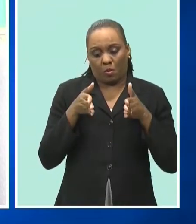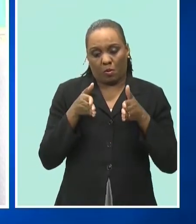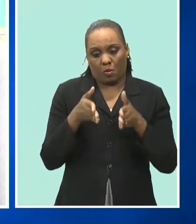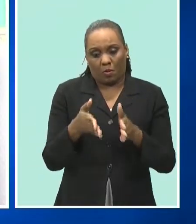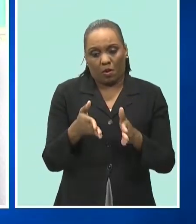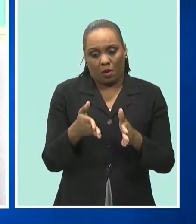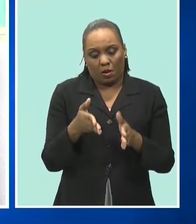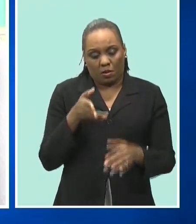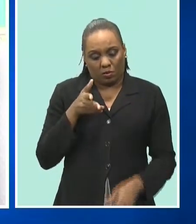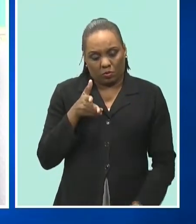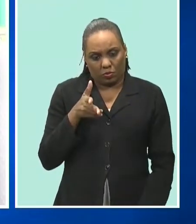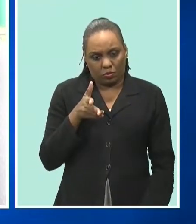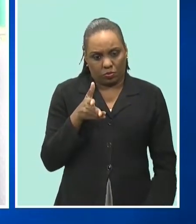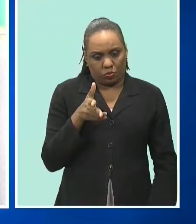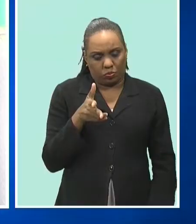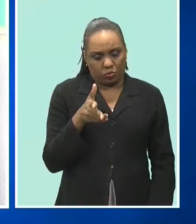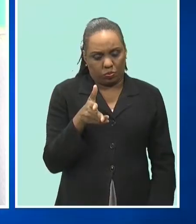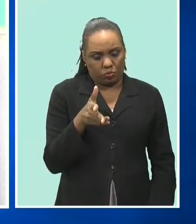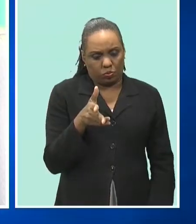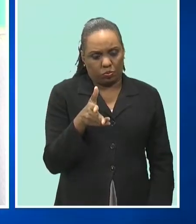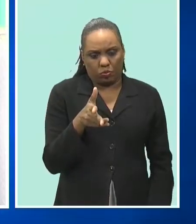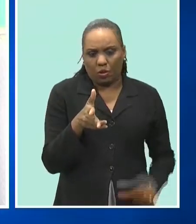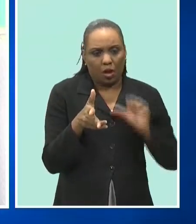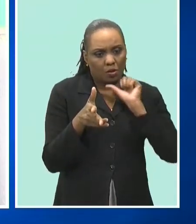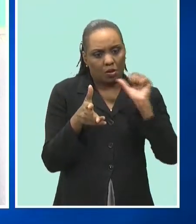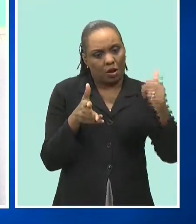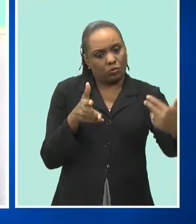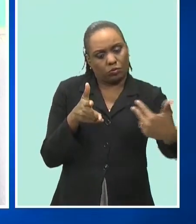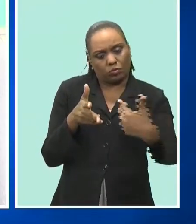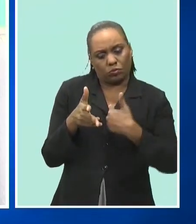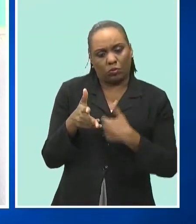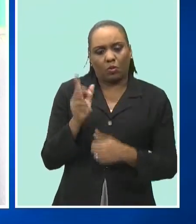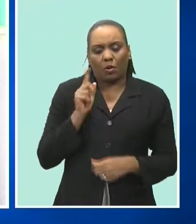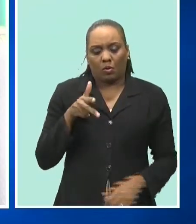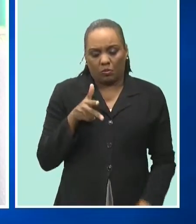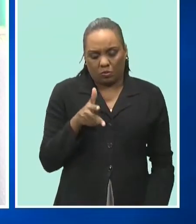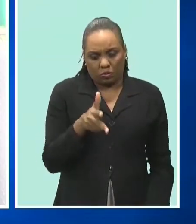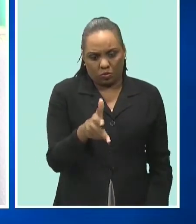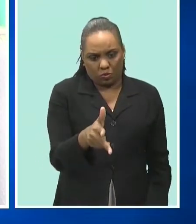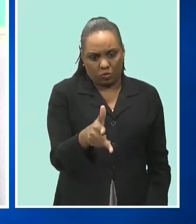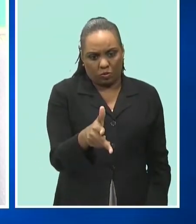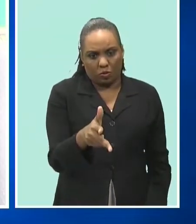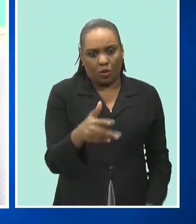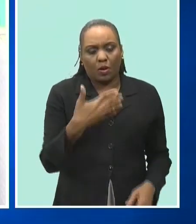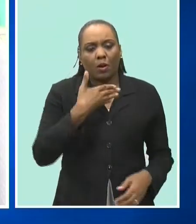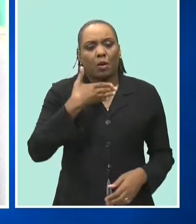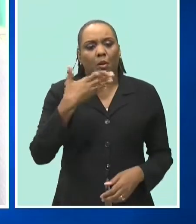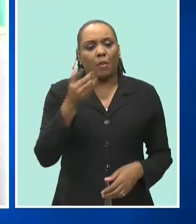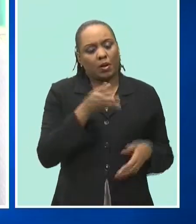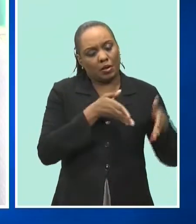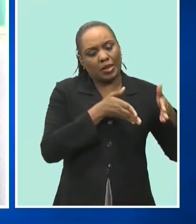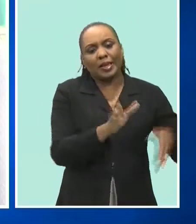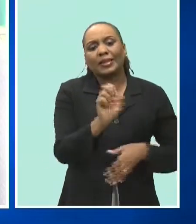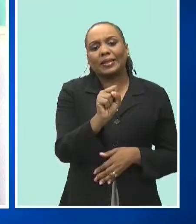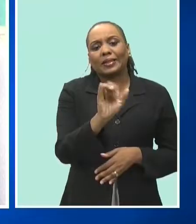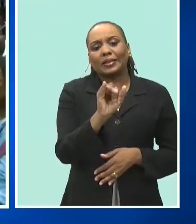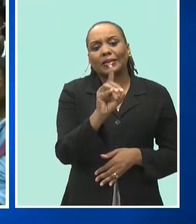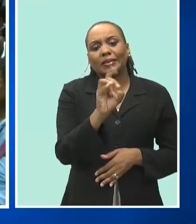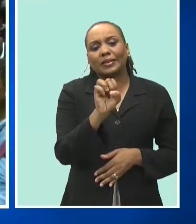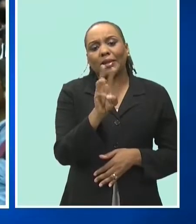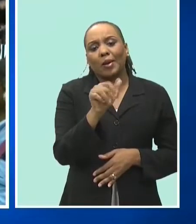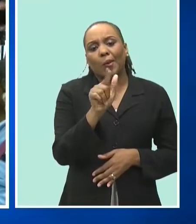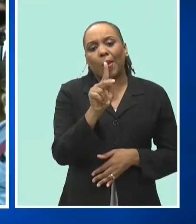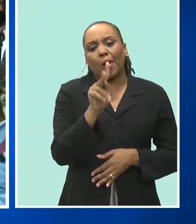and allowing for more pedestrian activity in other words better sidewalks better street lights all of those things